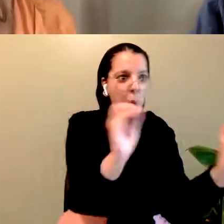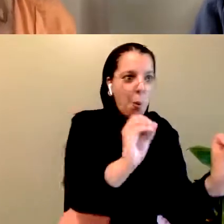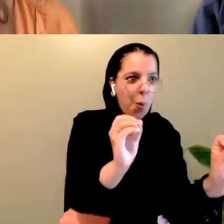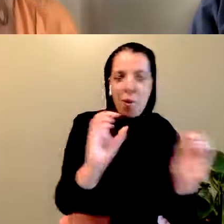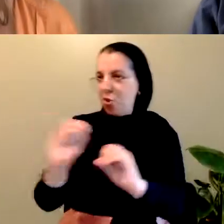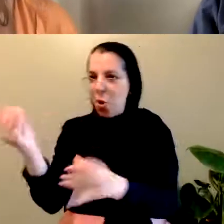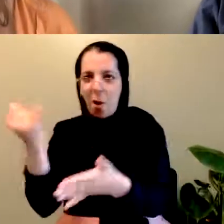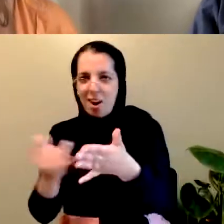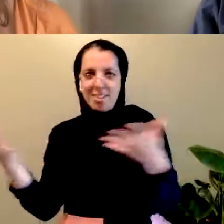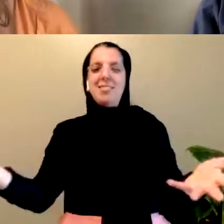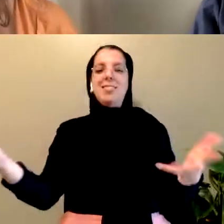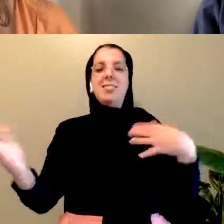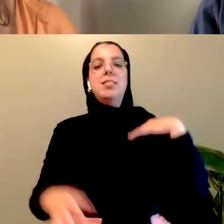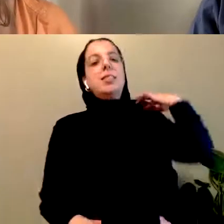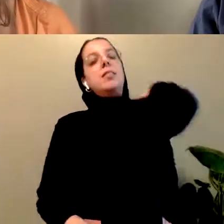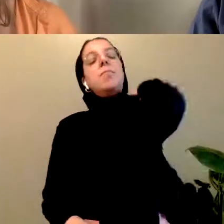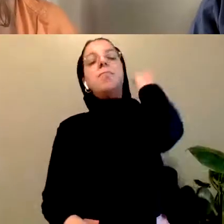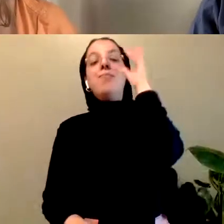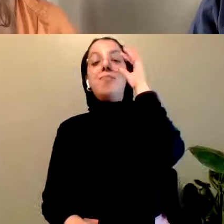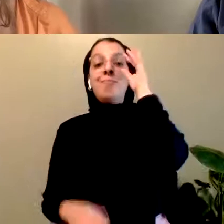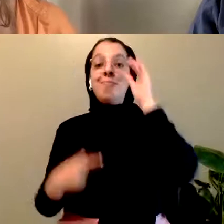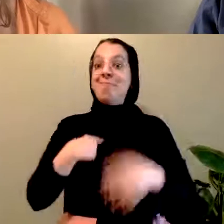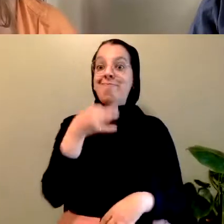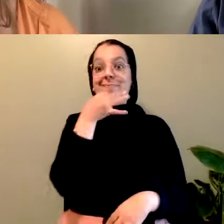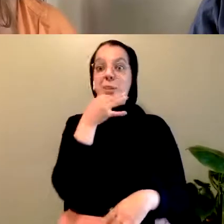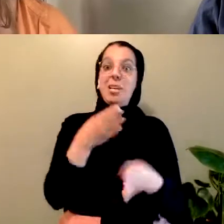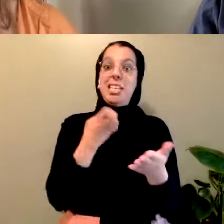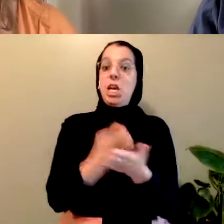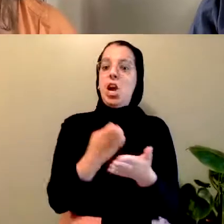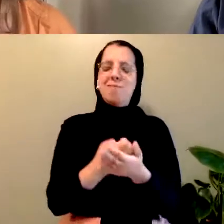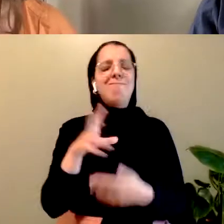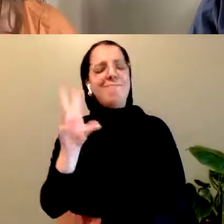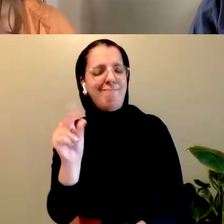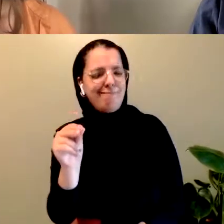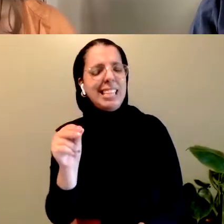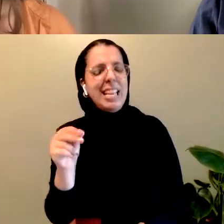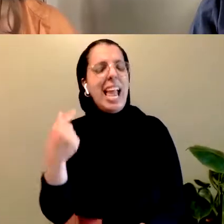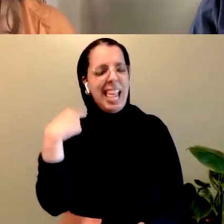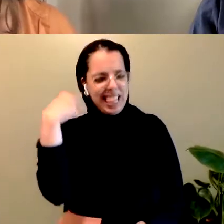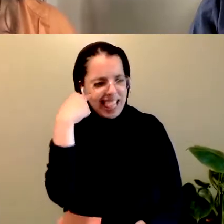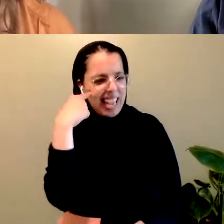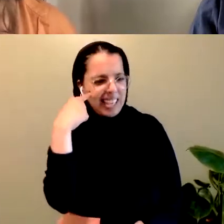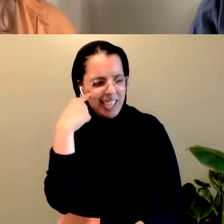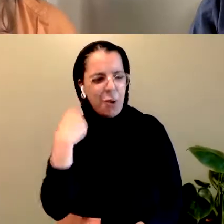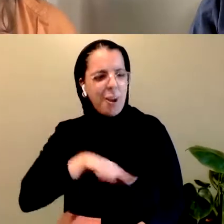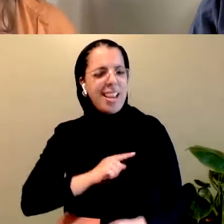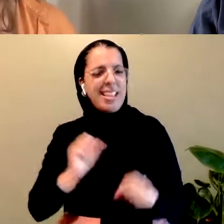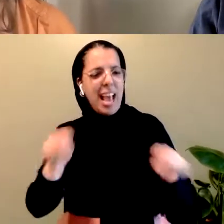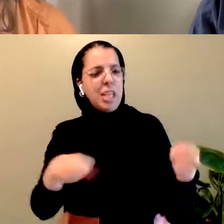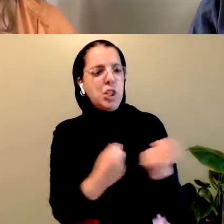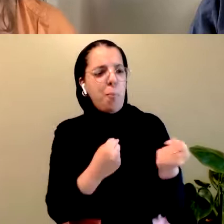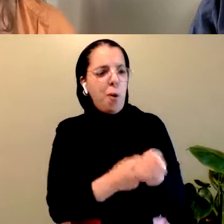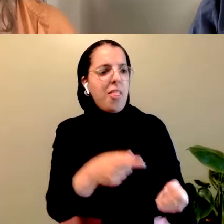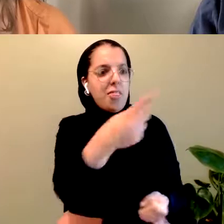Now I'm not an economist but there has to be a way to ensure artists are supported in a way that allows them to focus on their work rather than